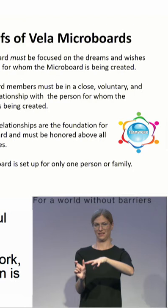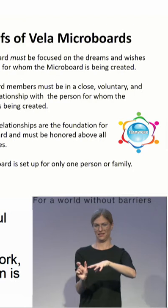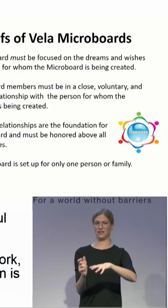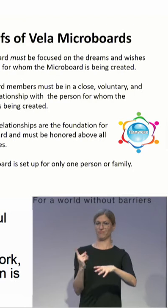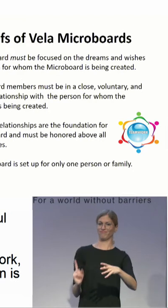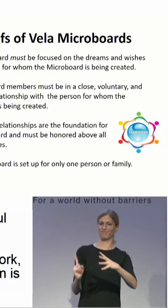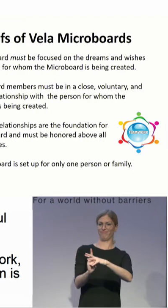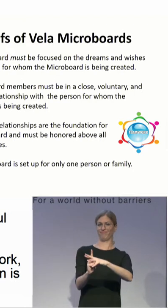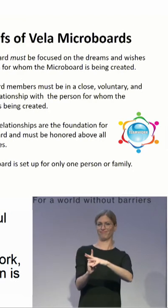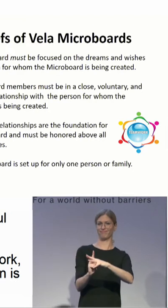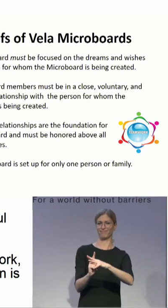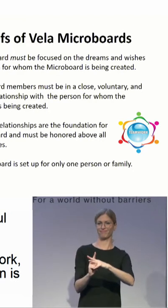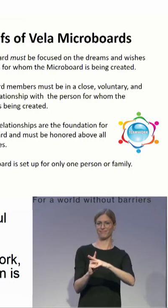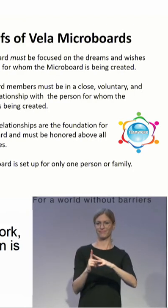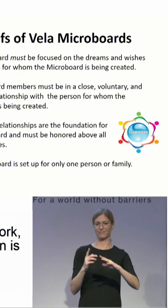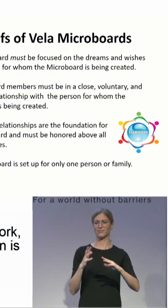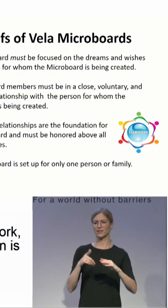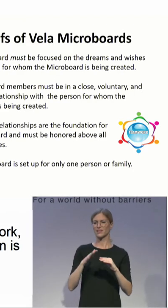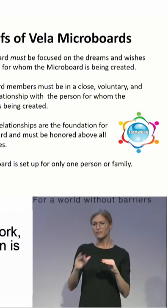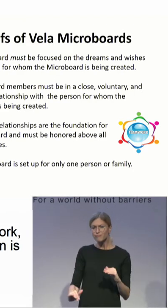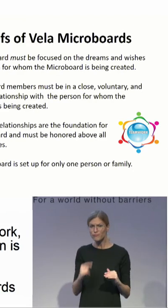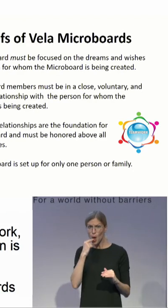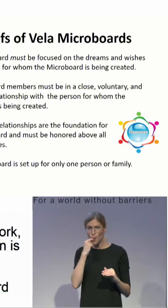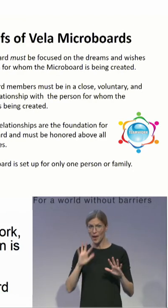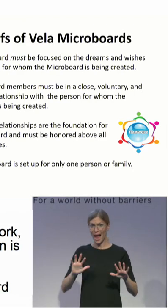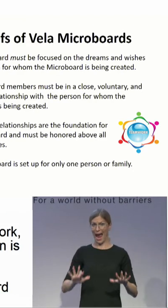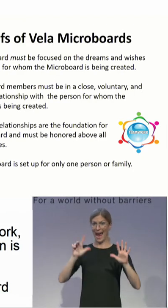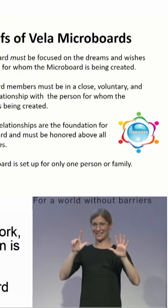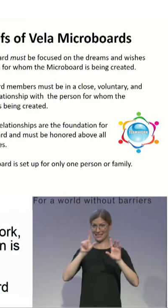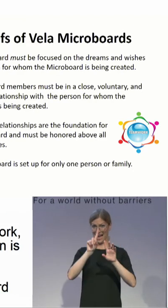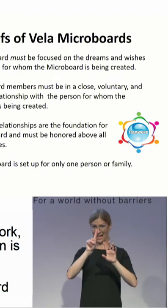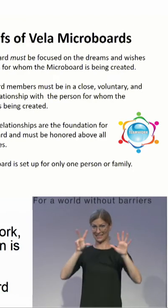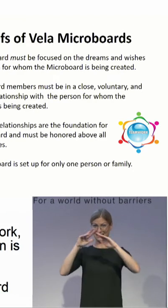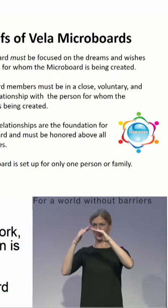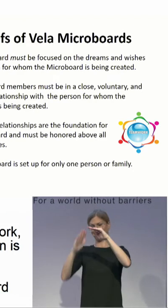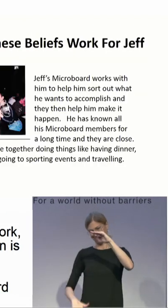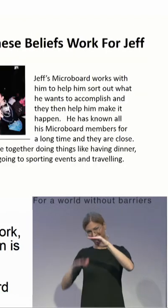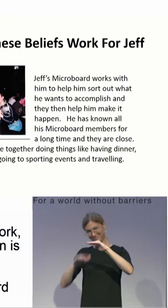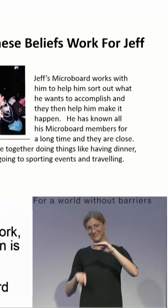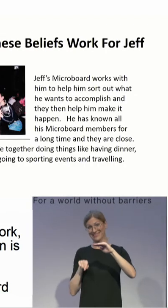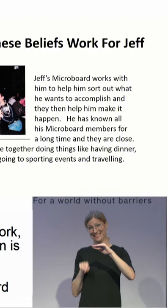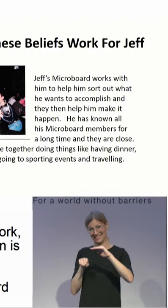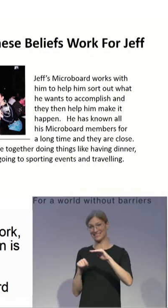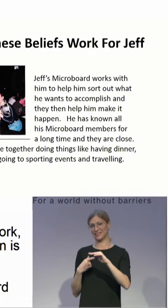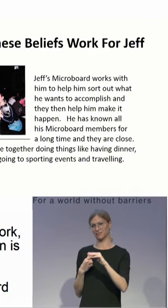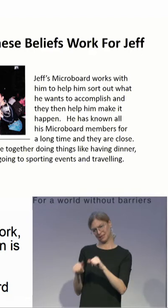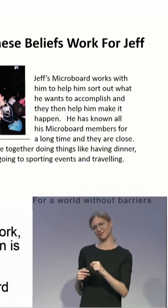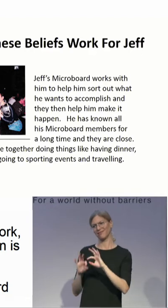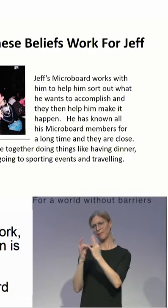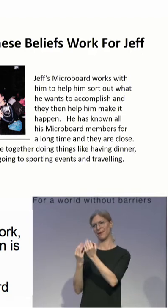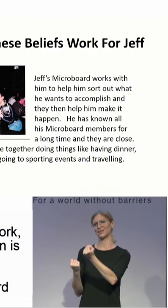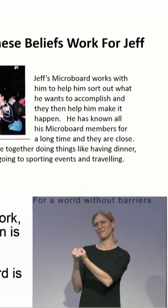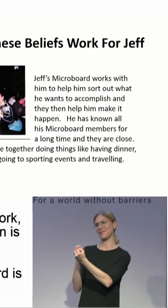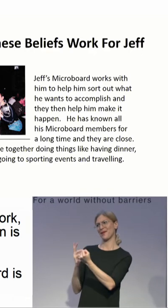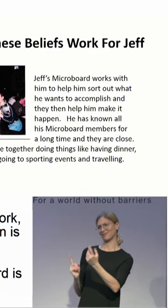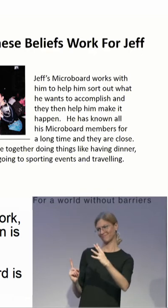for the family because the parents are still the legal guardians. So the direction comes from the parents if the child's young. And so how